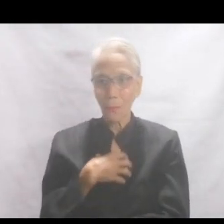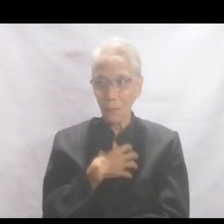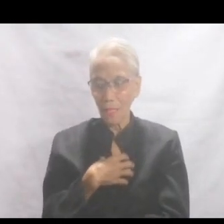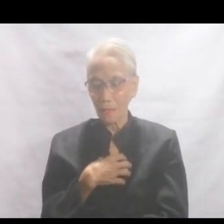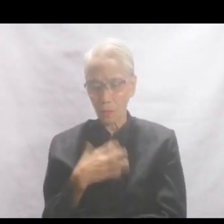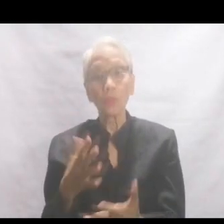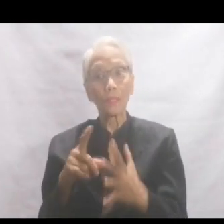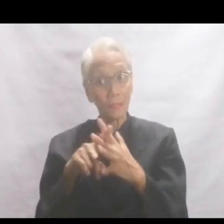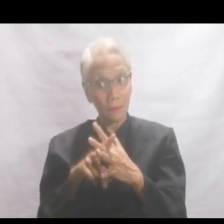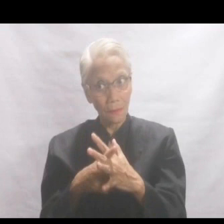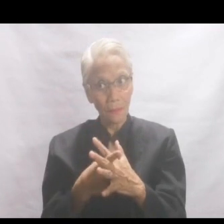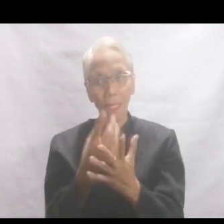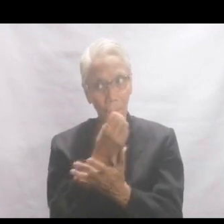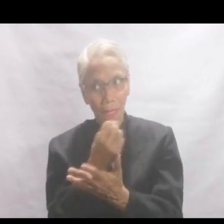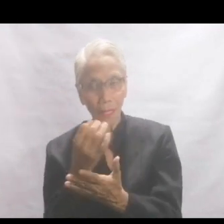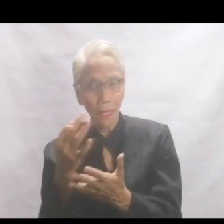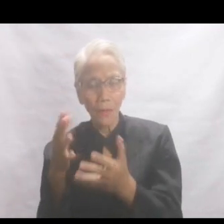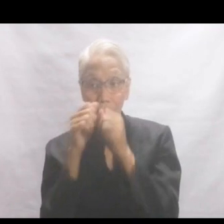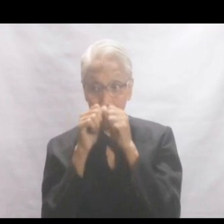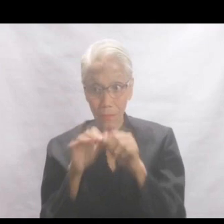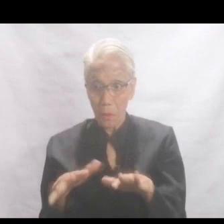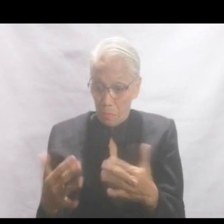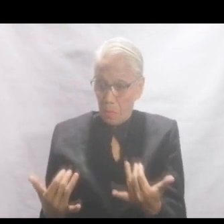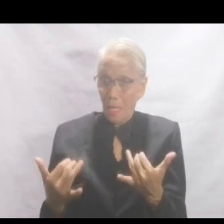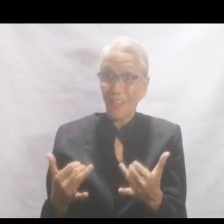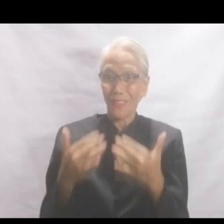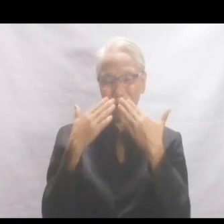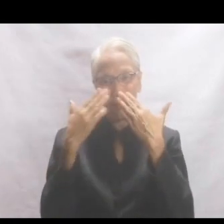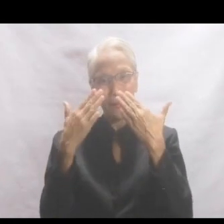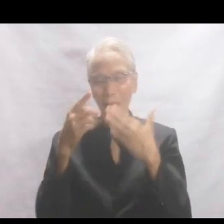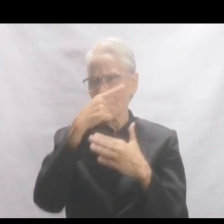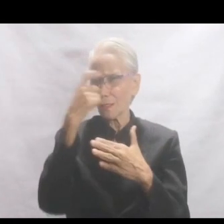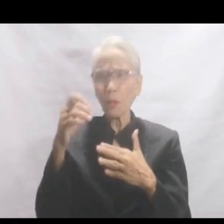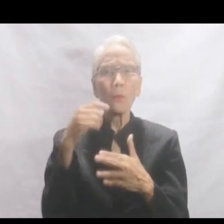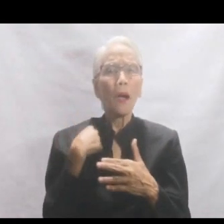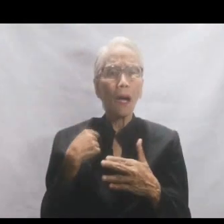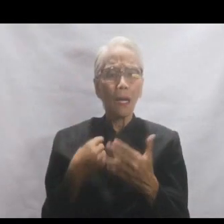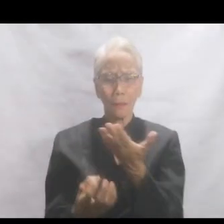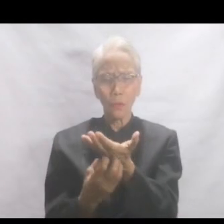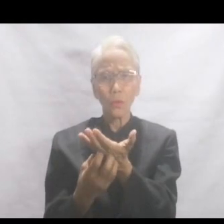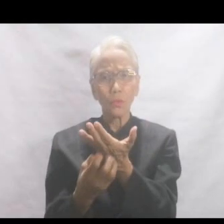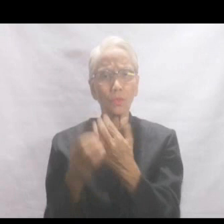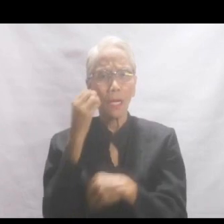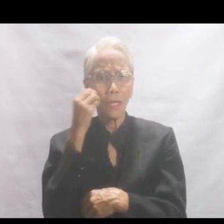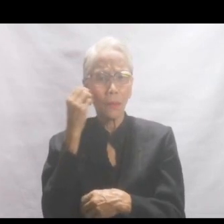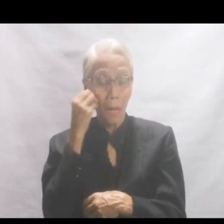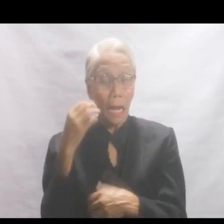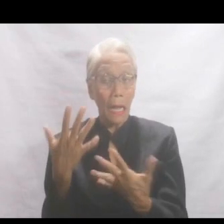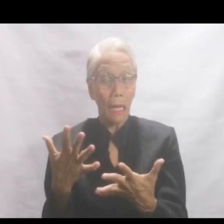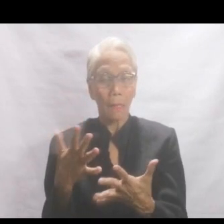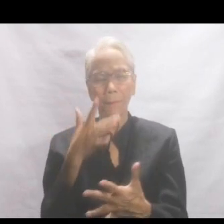Then, you start counting your blessings. Ngayon, grateful ako dahil masarap po magluto yung mga kasama ko sa convent eh.